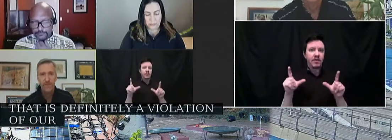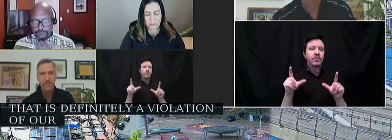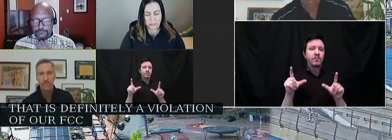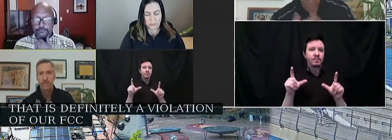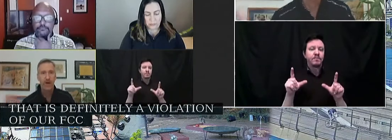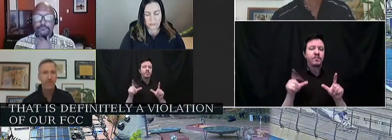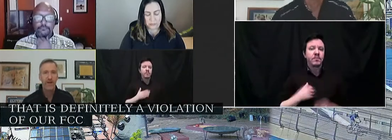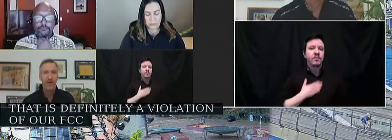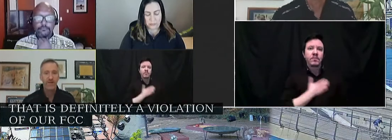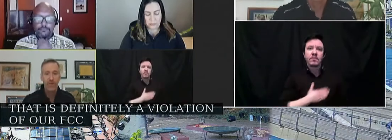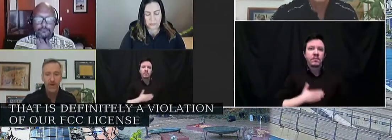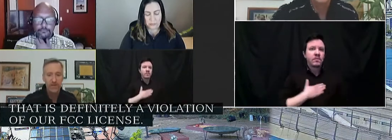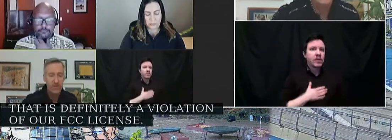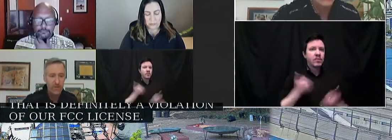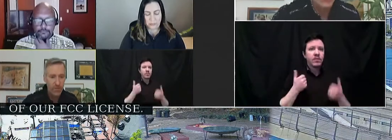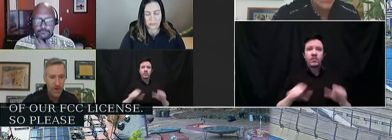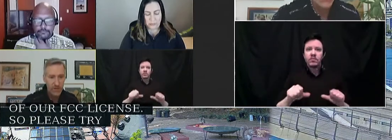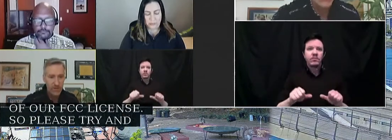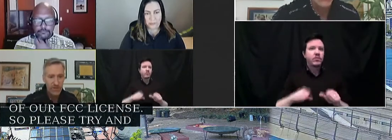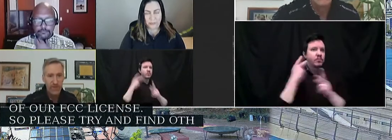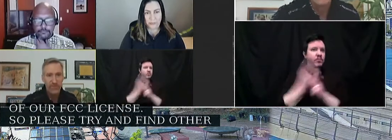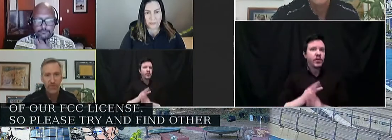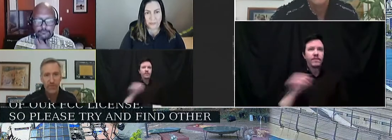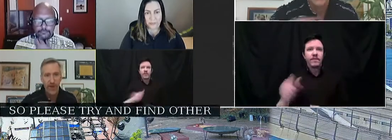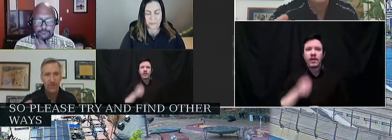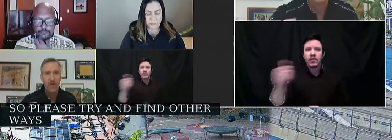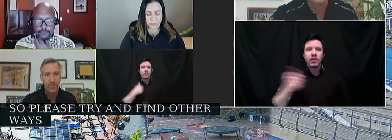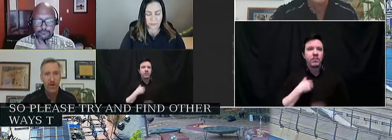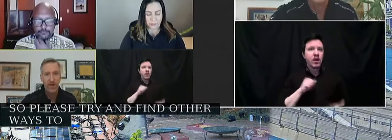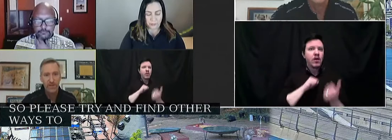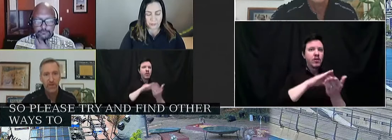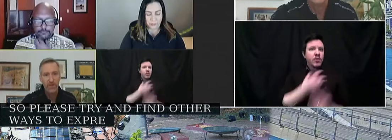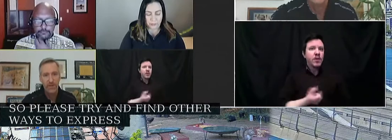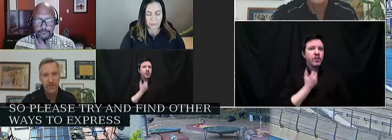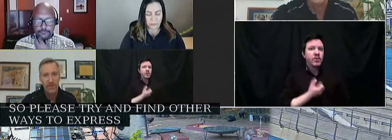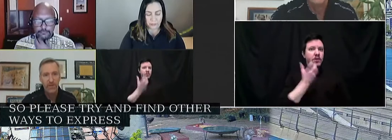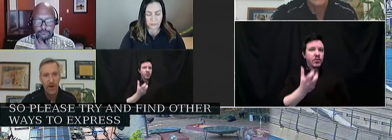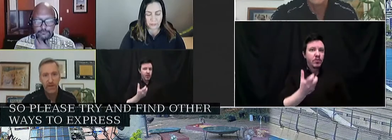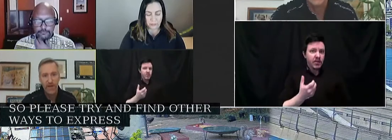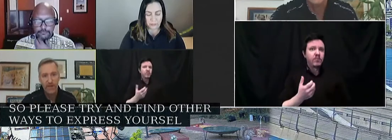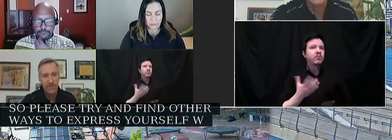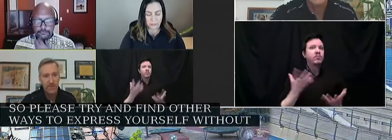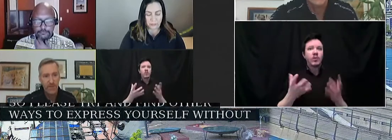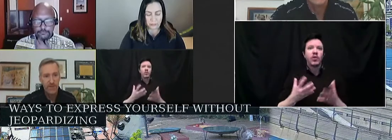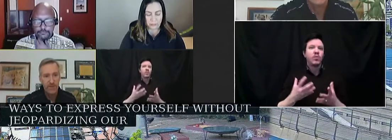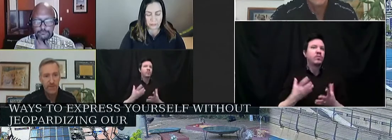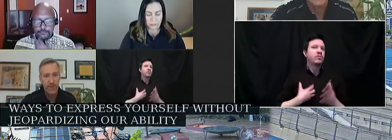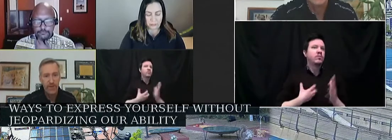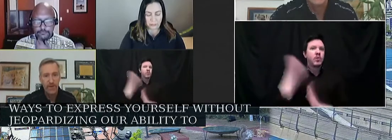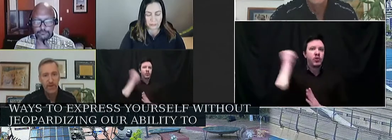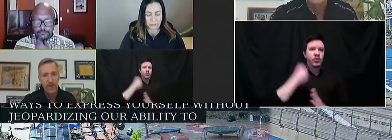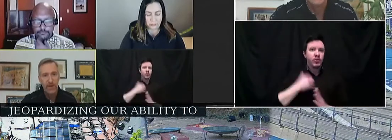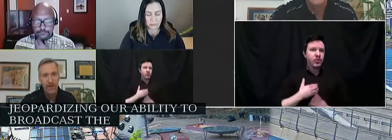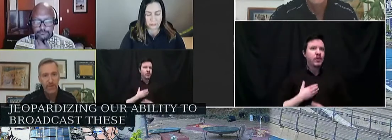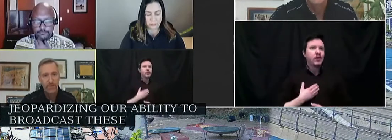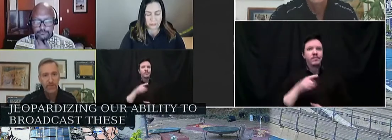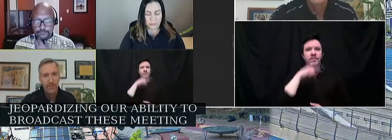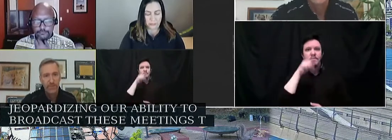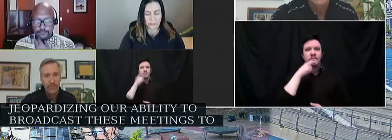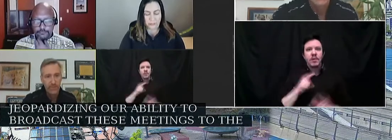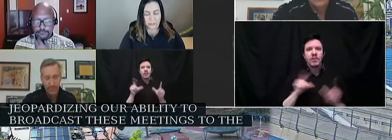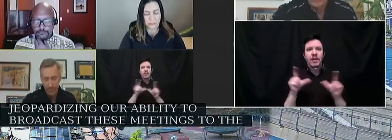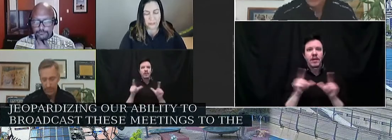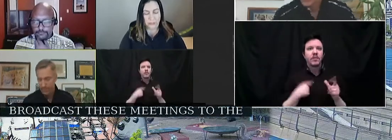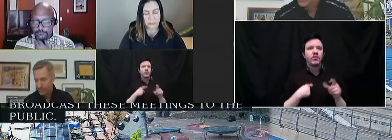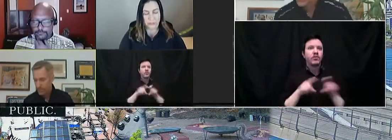So please try and find other ways to express yourself without jeopardizing our ability to broadcast these meetings to the public. Thank you.